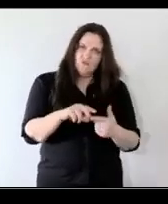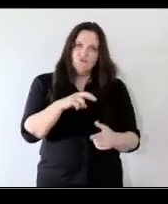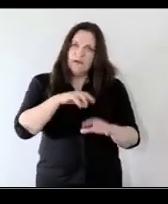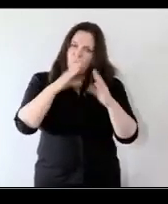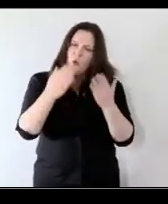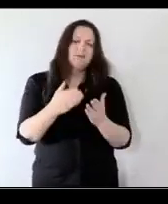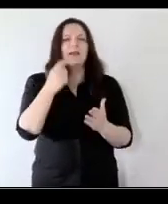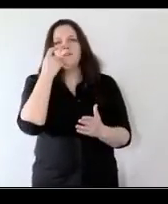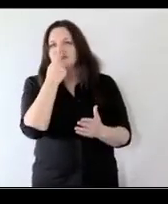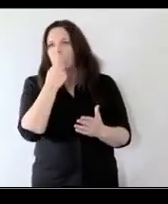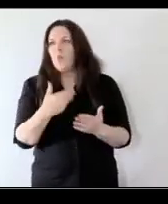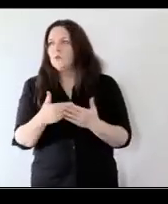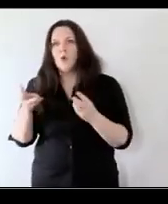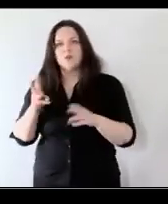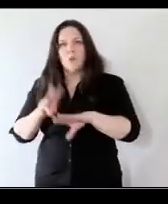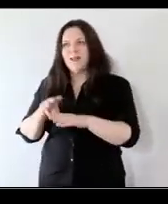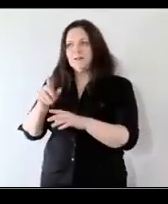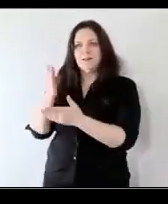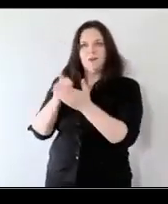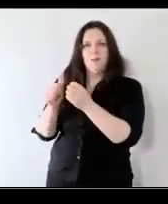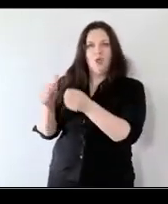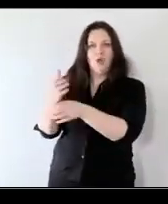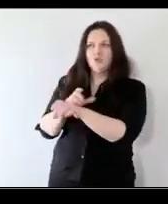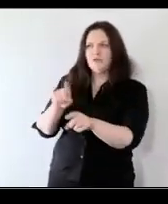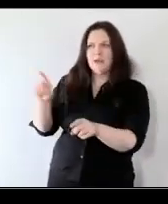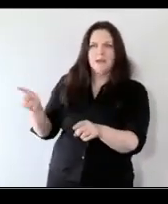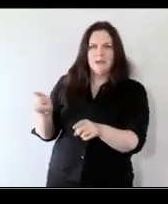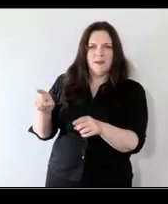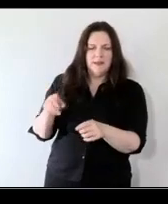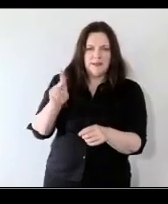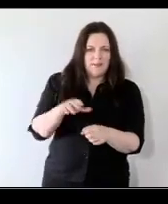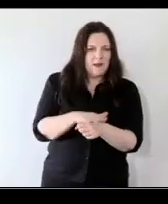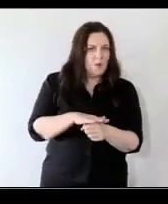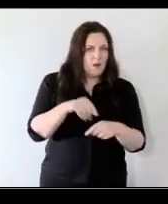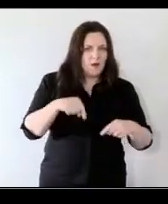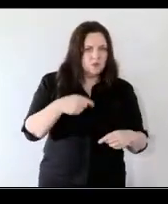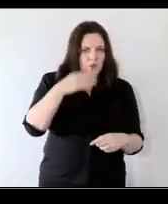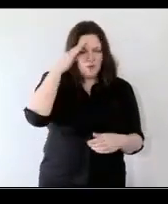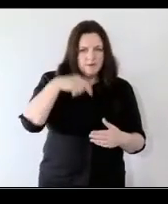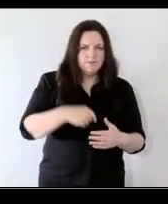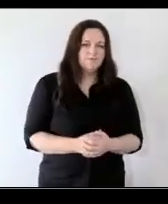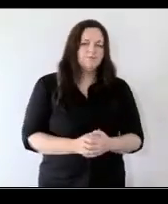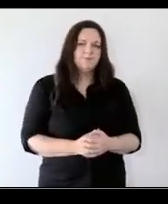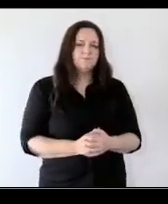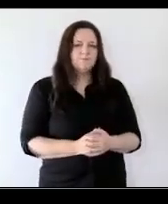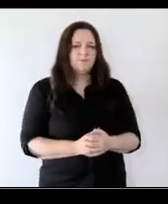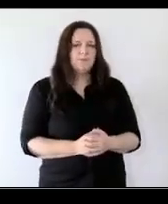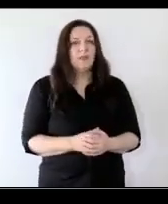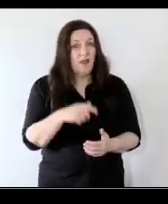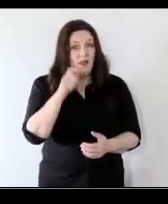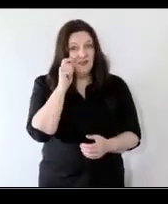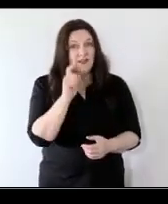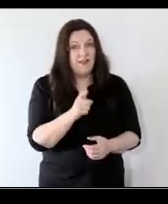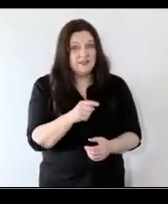and what works in one country and trying to understand then can this be localized and personalized like to a country like ireland i i think that's that's really